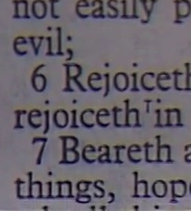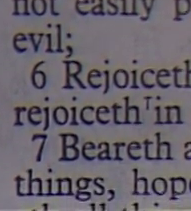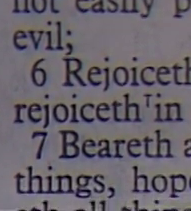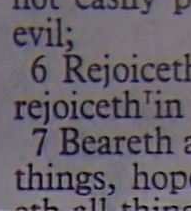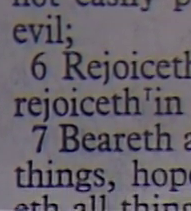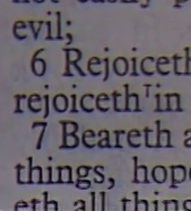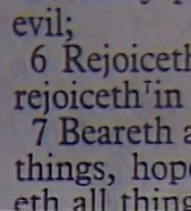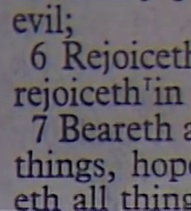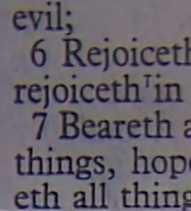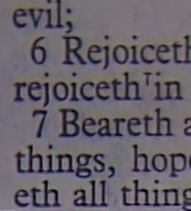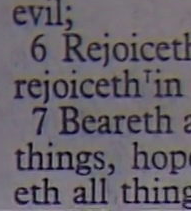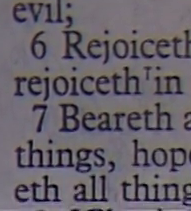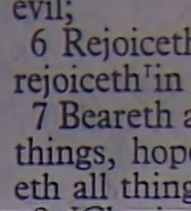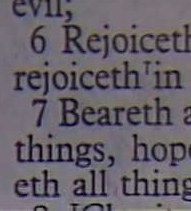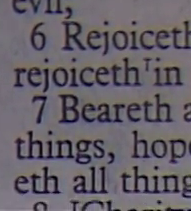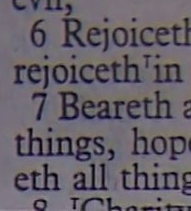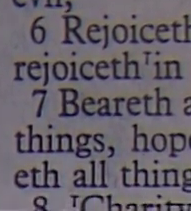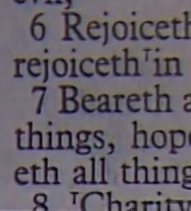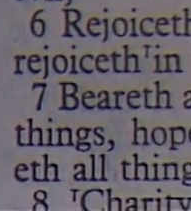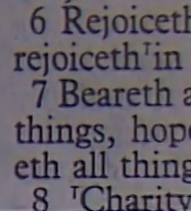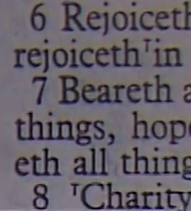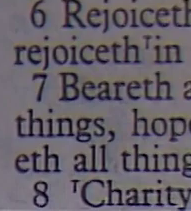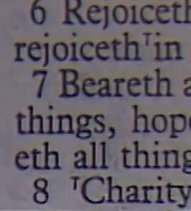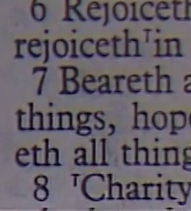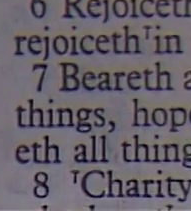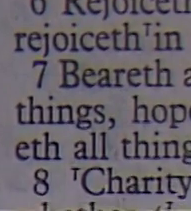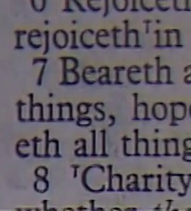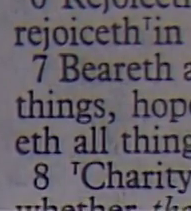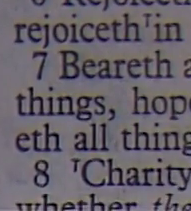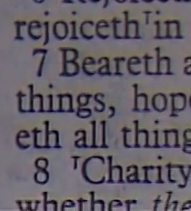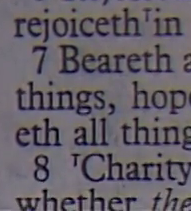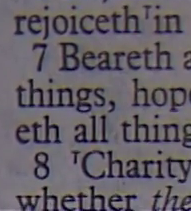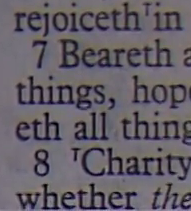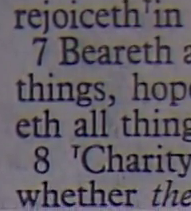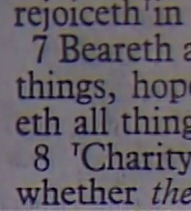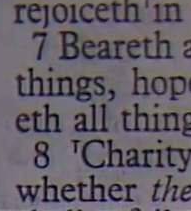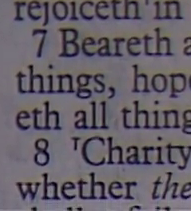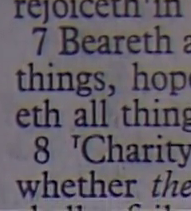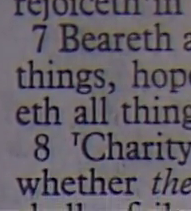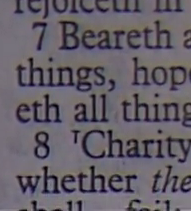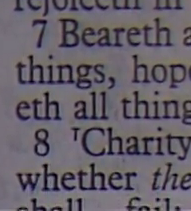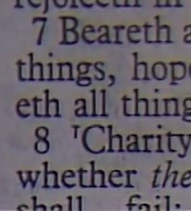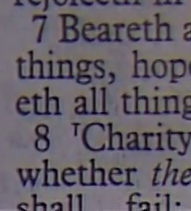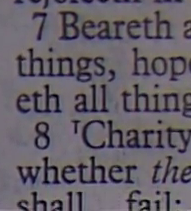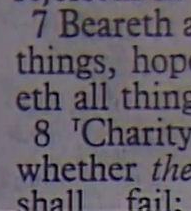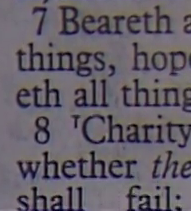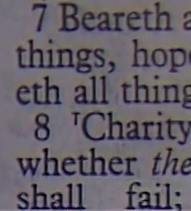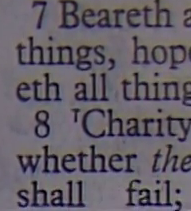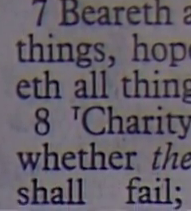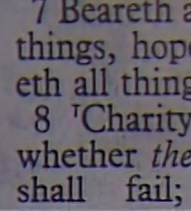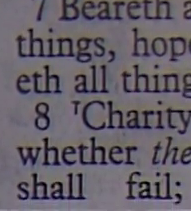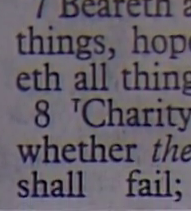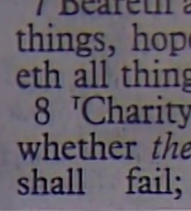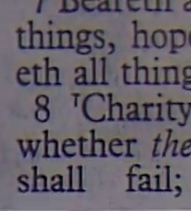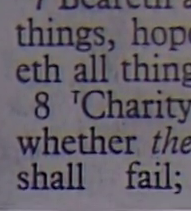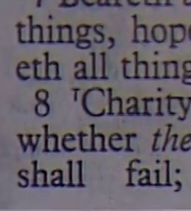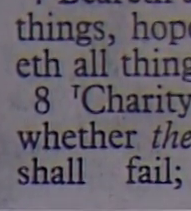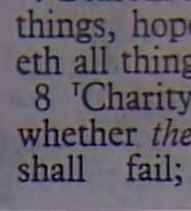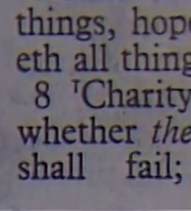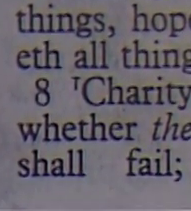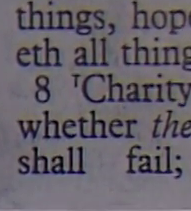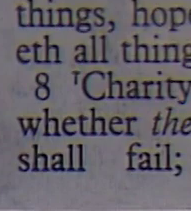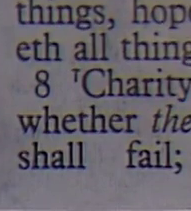not itself Is not puffed up Doth not behave itself unseemly Seeketh not her own Is not easily provoked